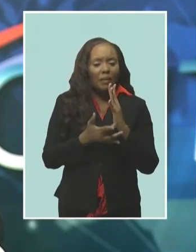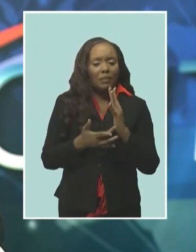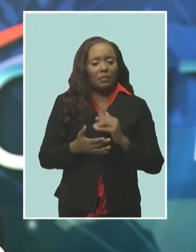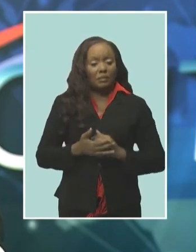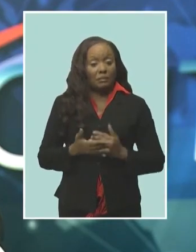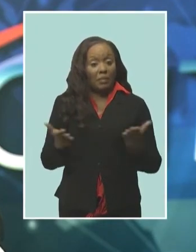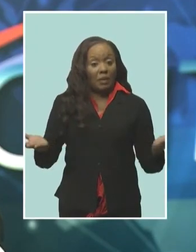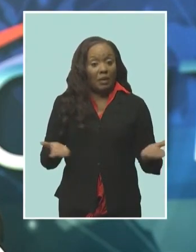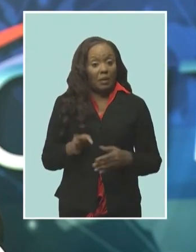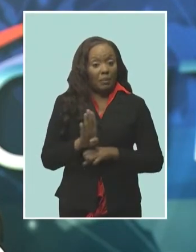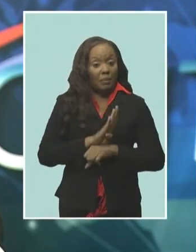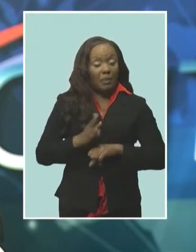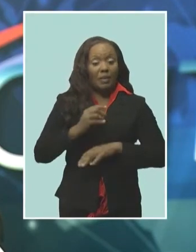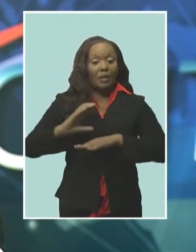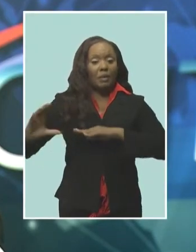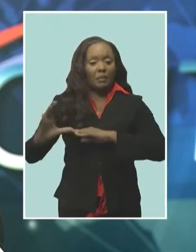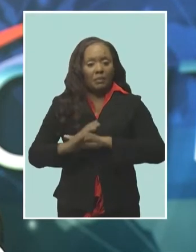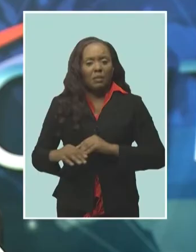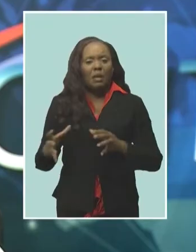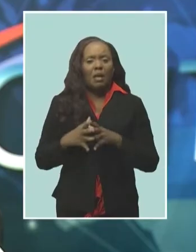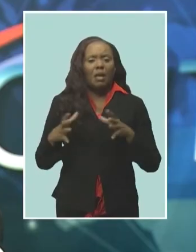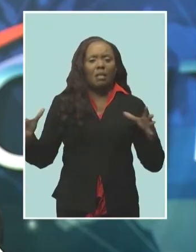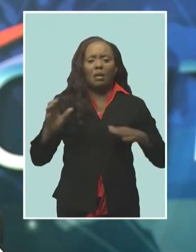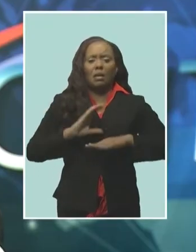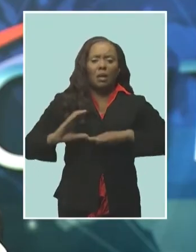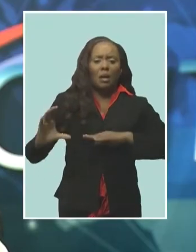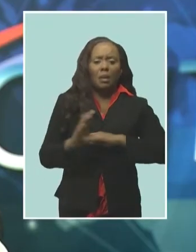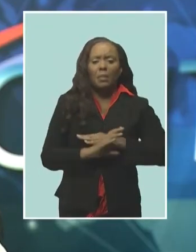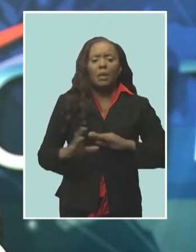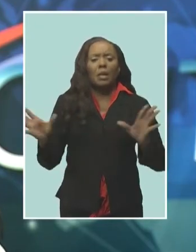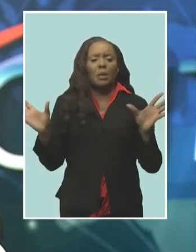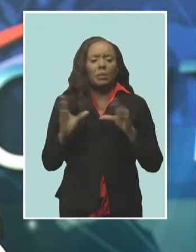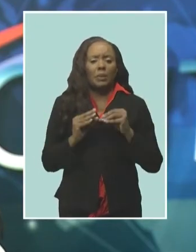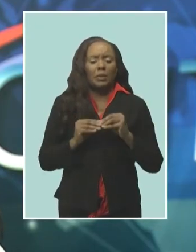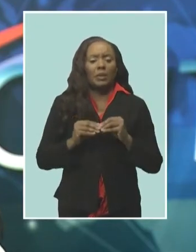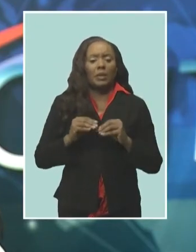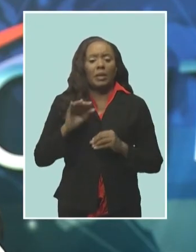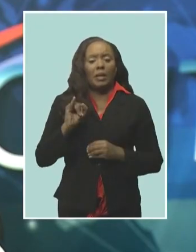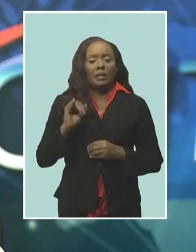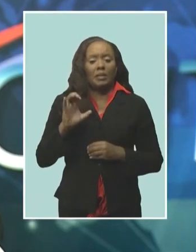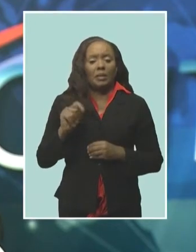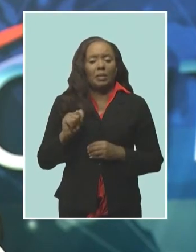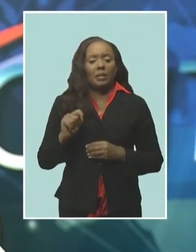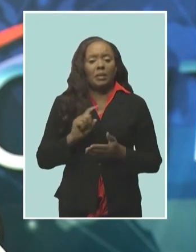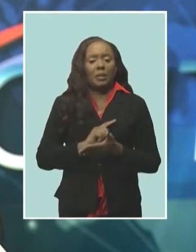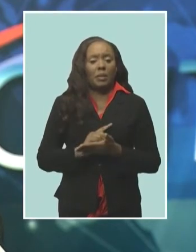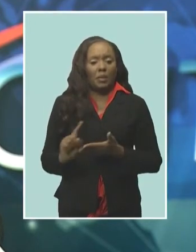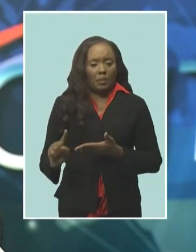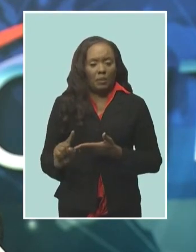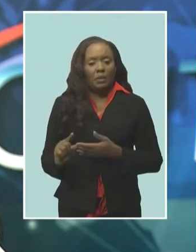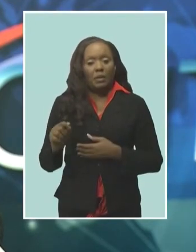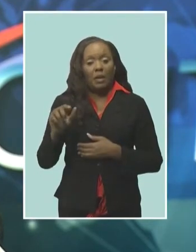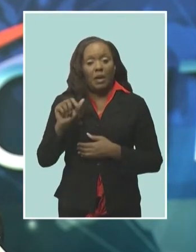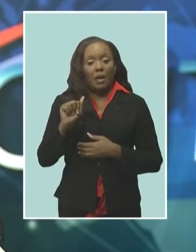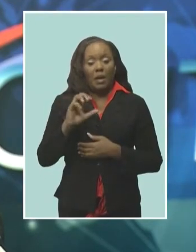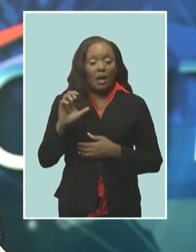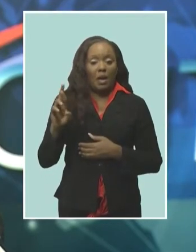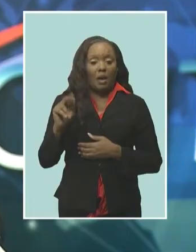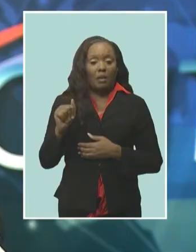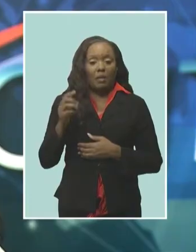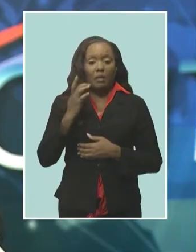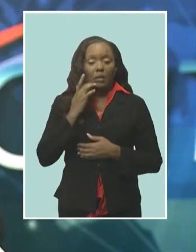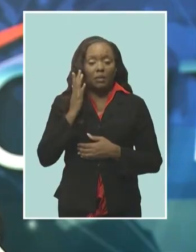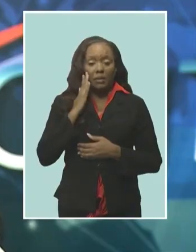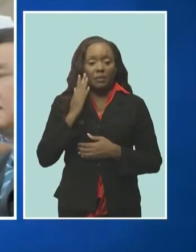officials at the caribbean digital summit and ict week which have opened at the acra hotel wendy burke reports